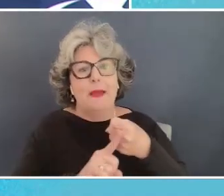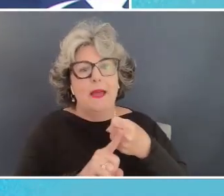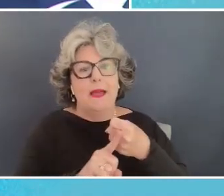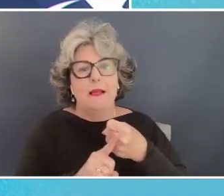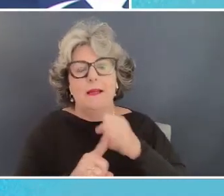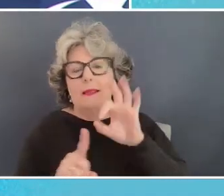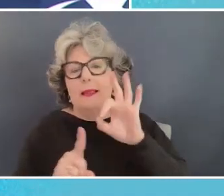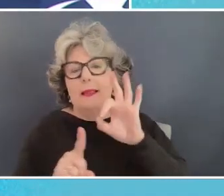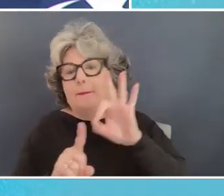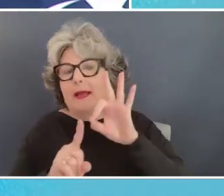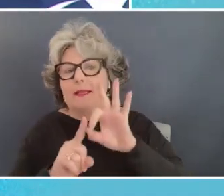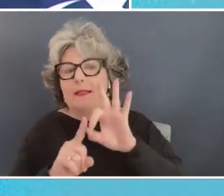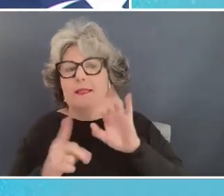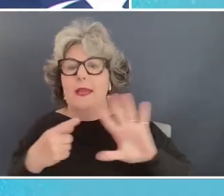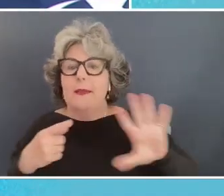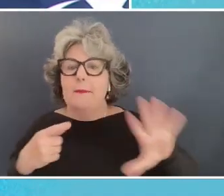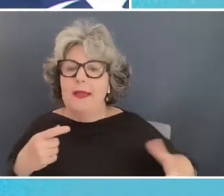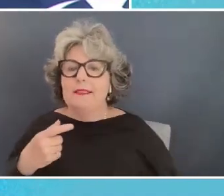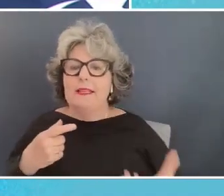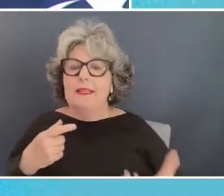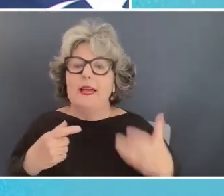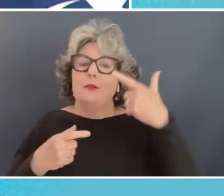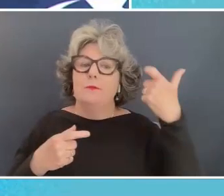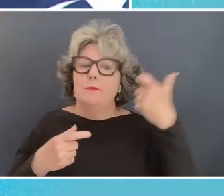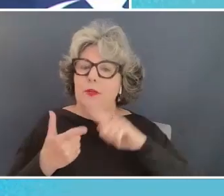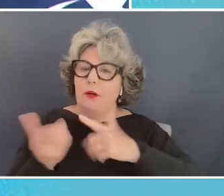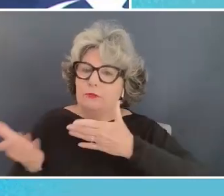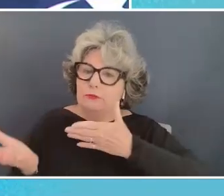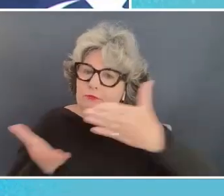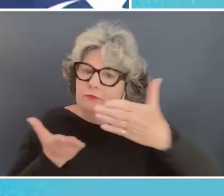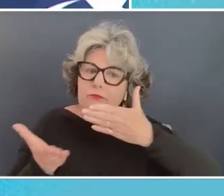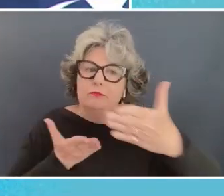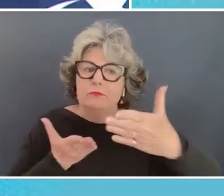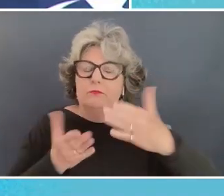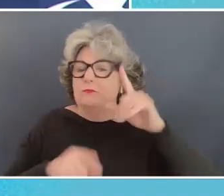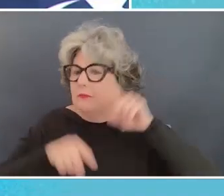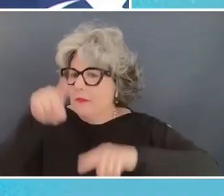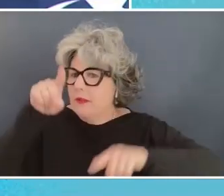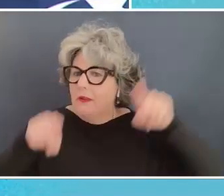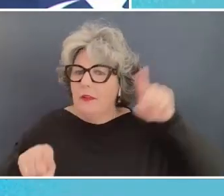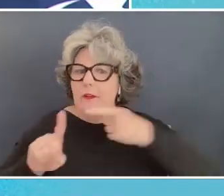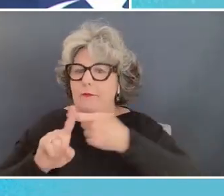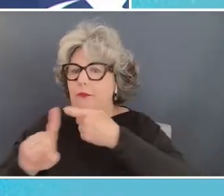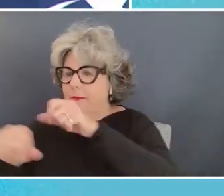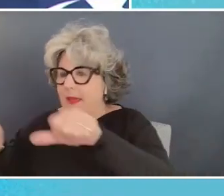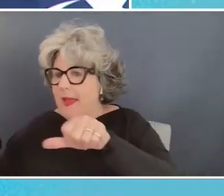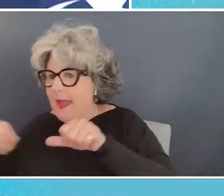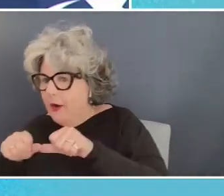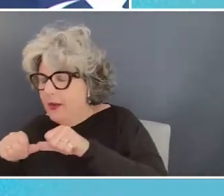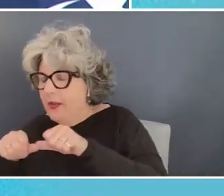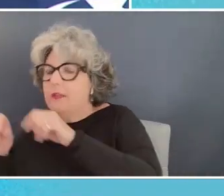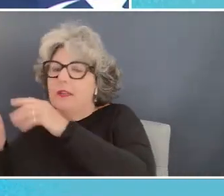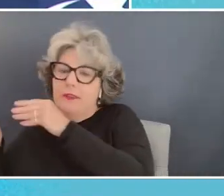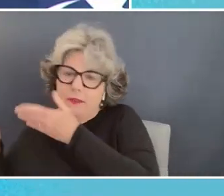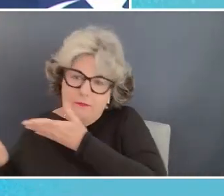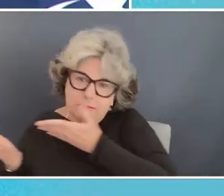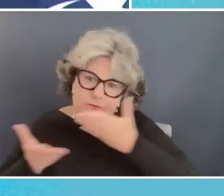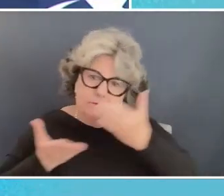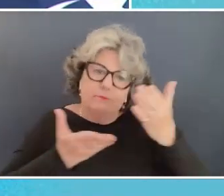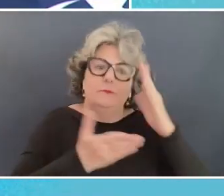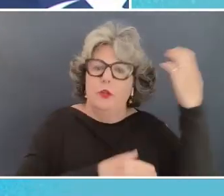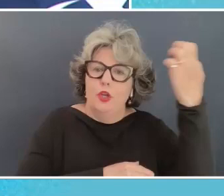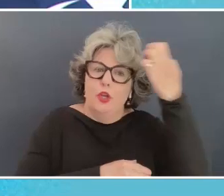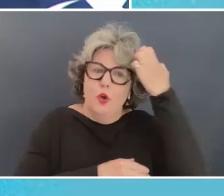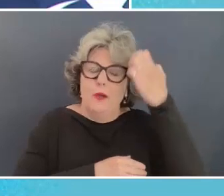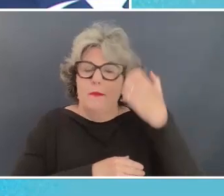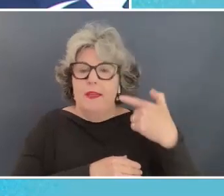bangladesh because gas deliveries were actually diverted from the region to europe um and gas is